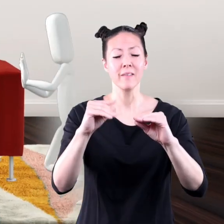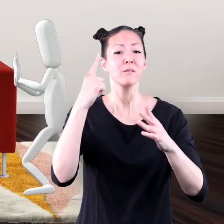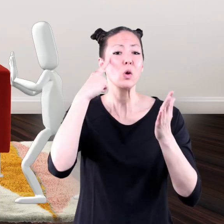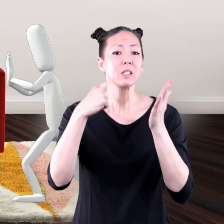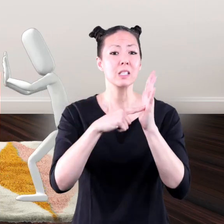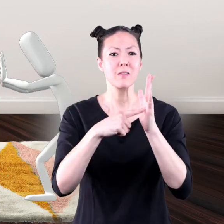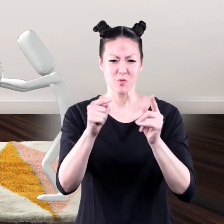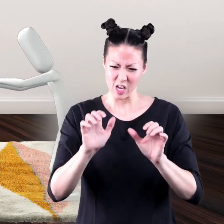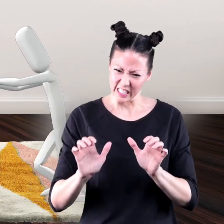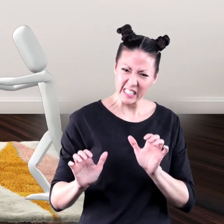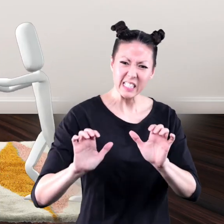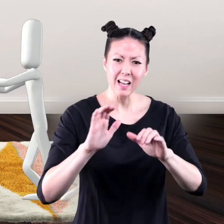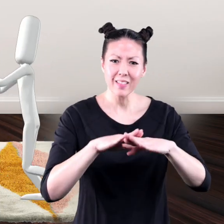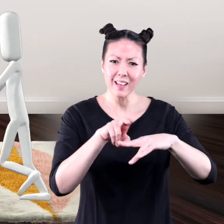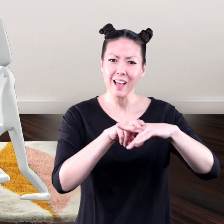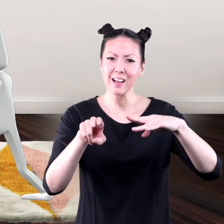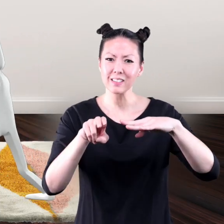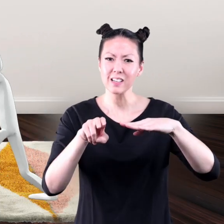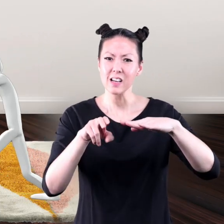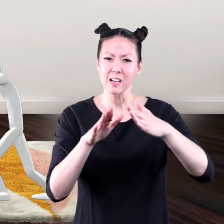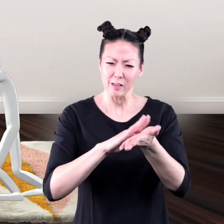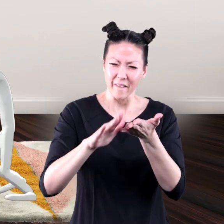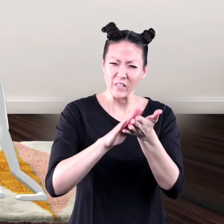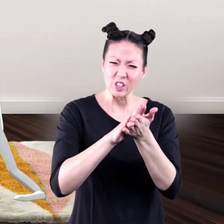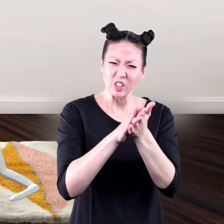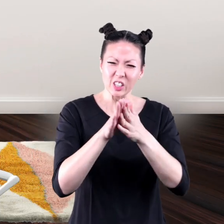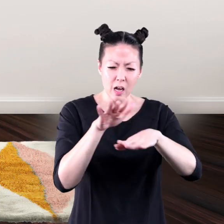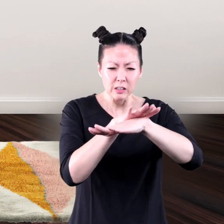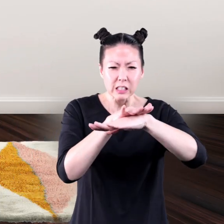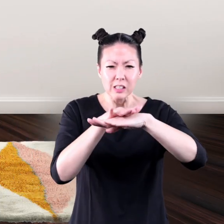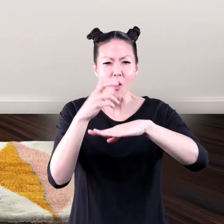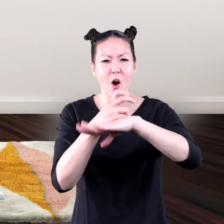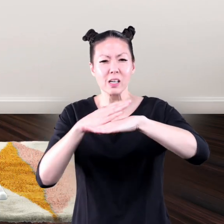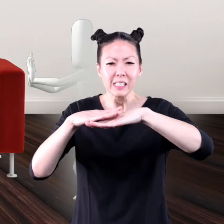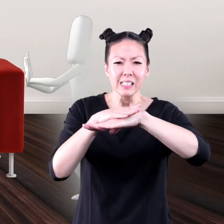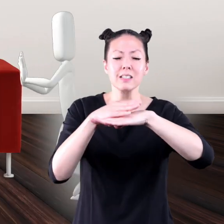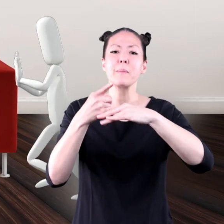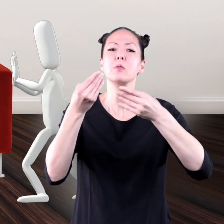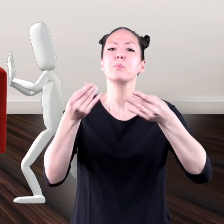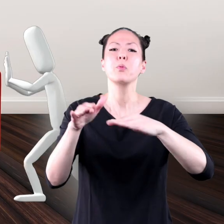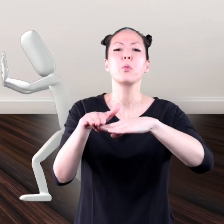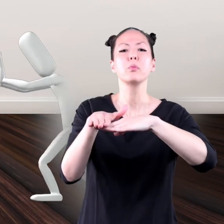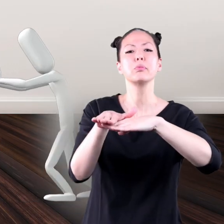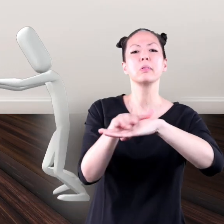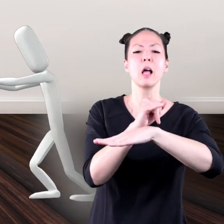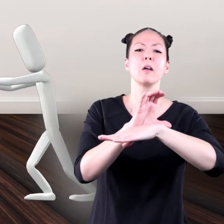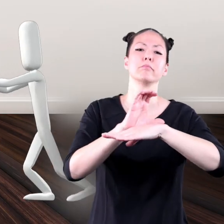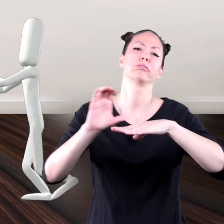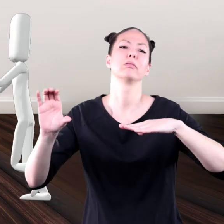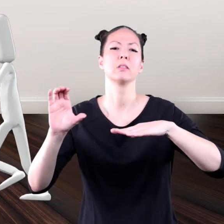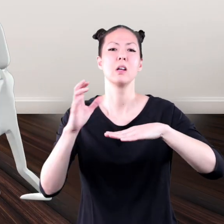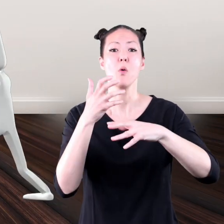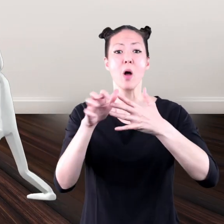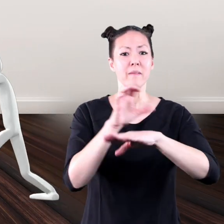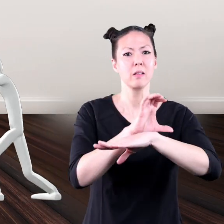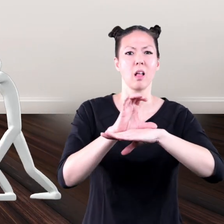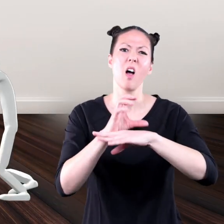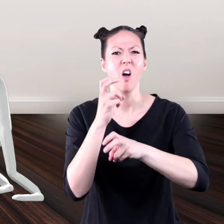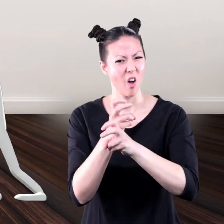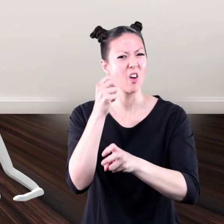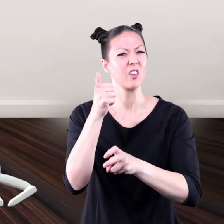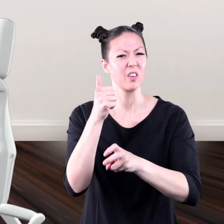For example, trying to push a couch that's sitting on a fluffy rug is harder than pushing that same couch on a smooth floor.